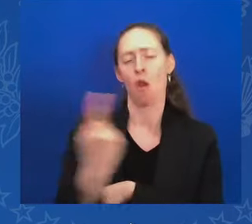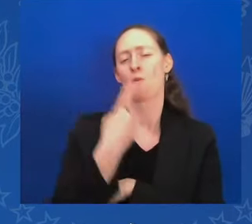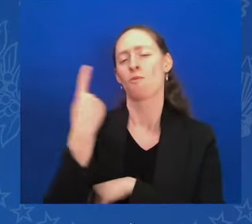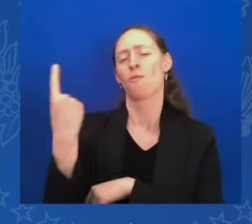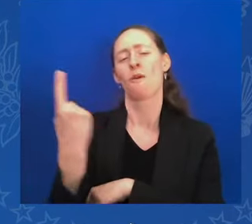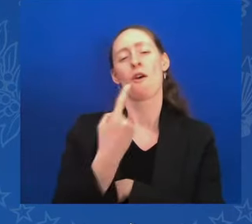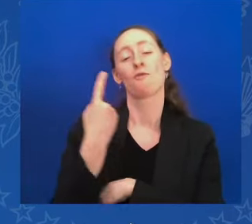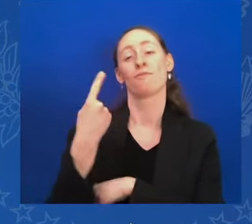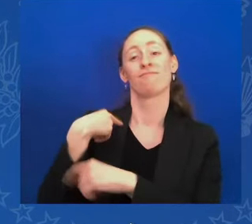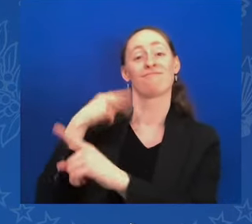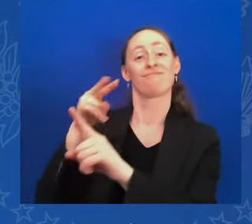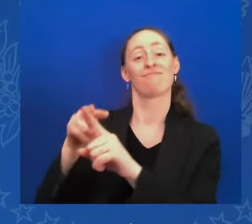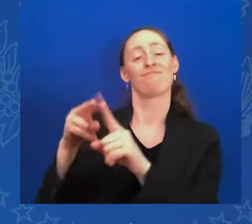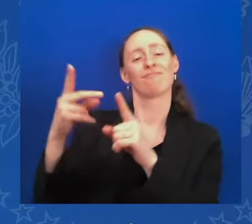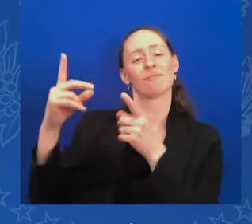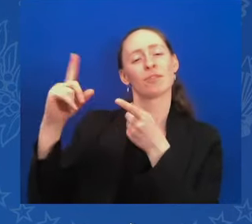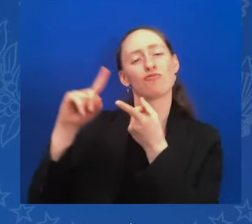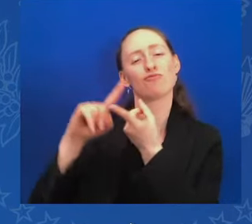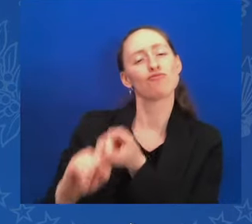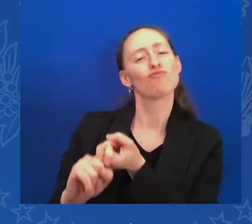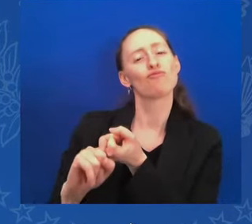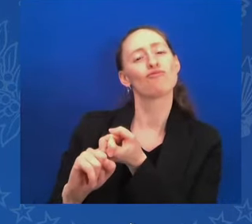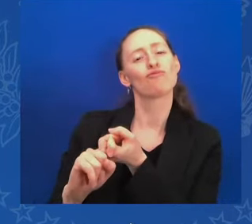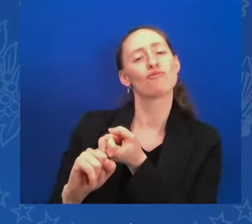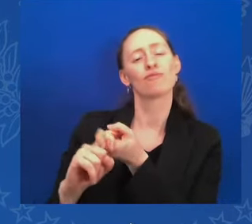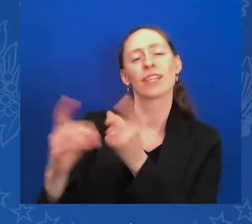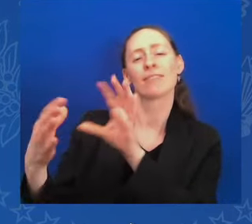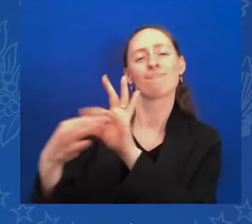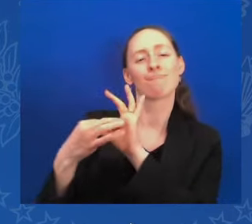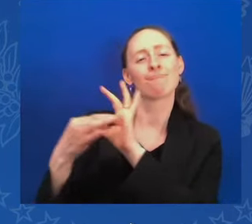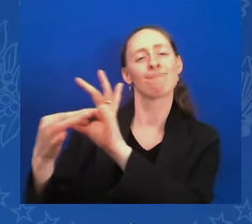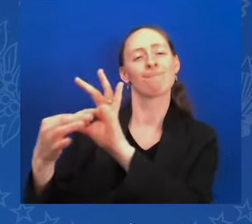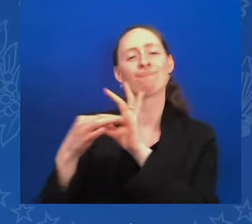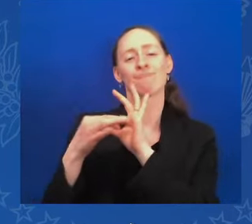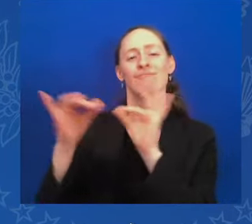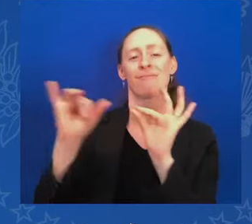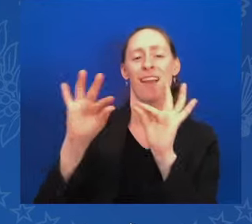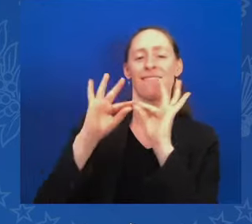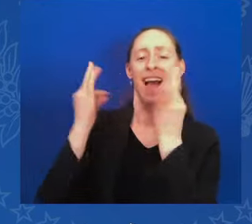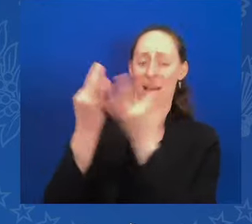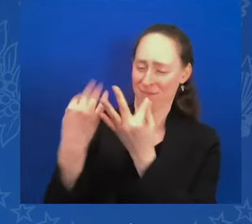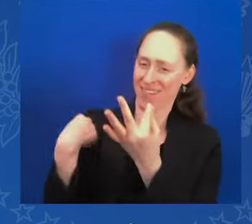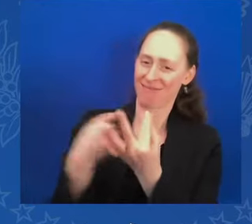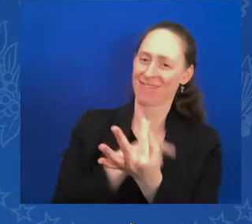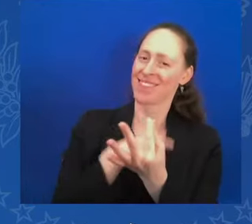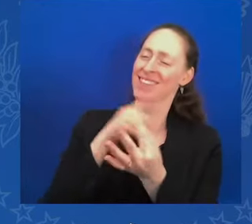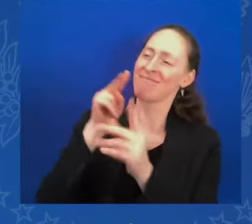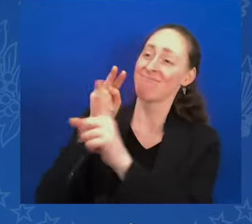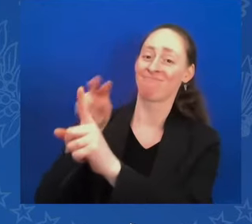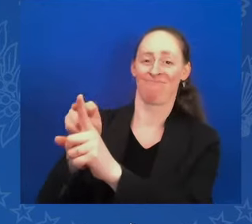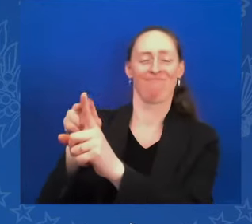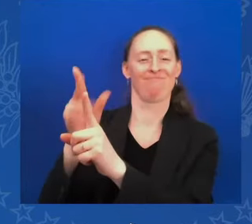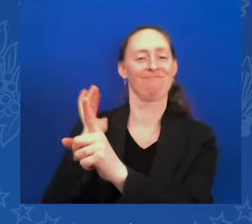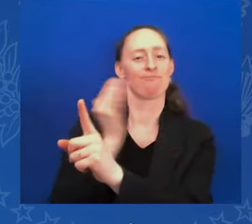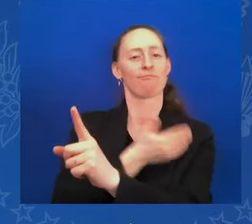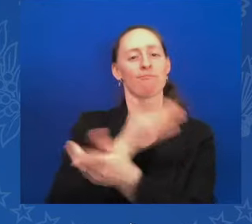of our very own, even from those very early years in Wilmington.